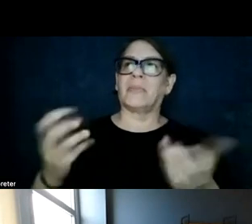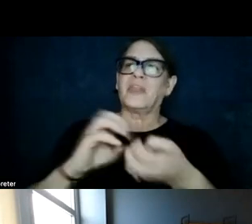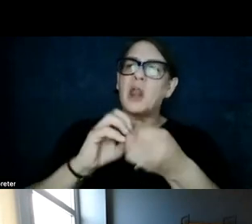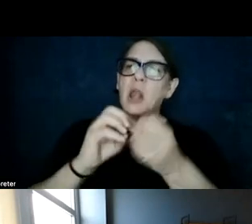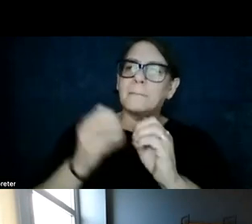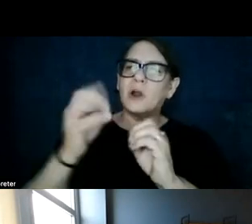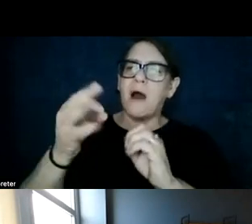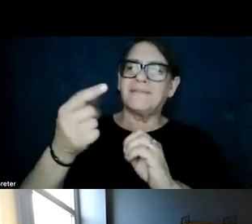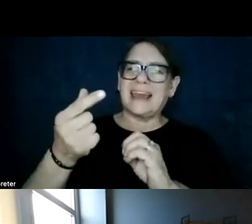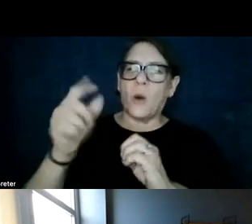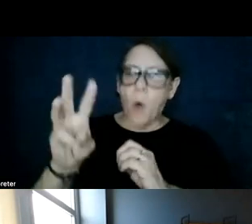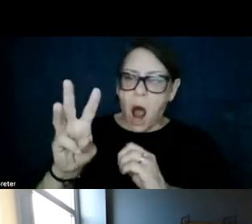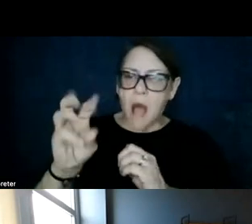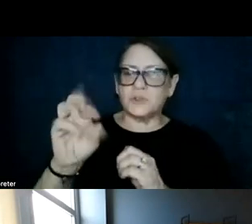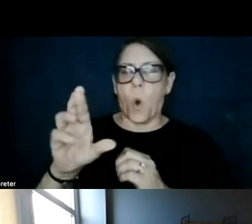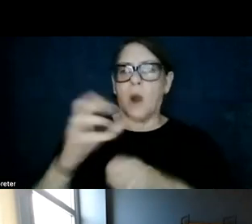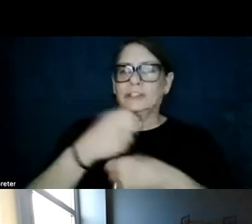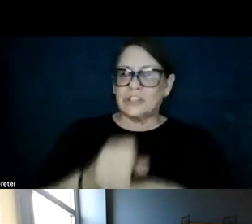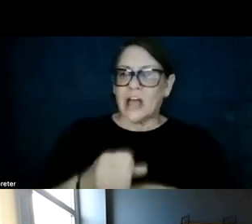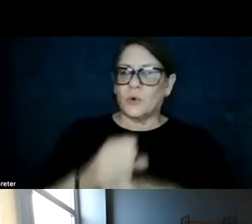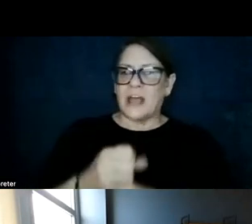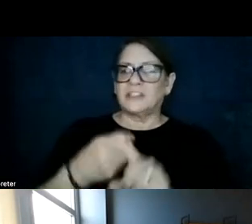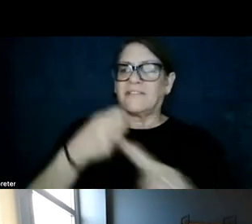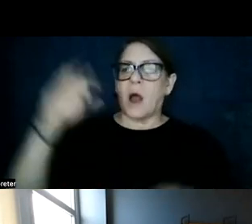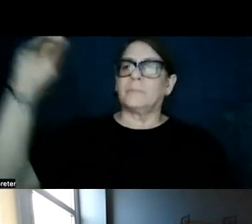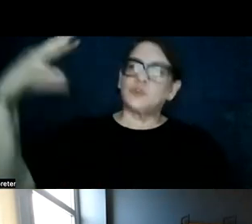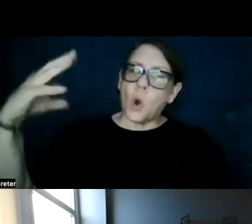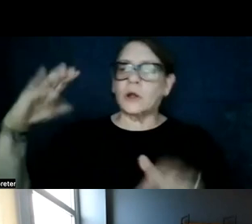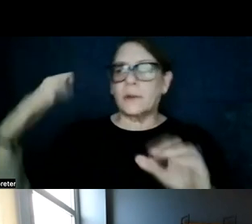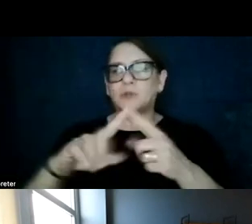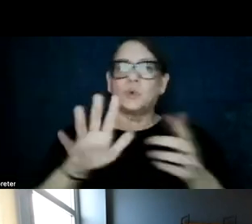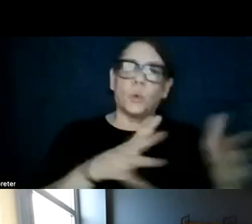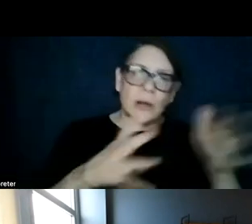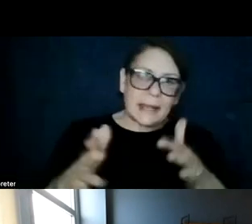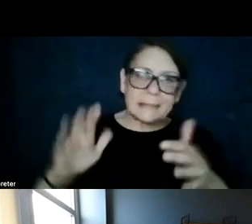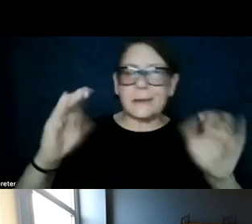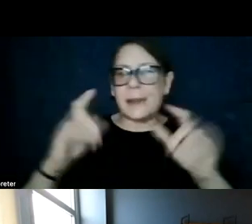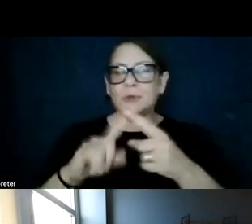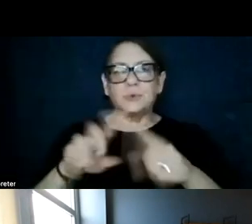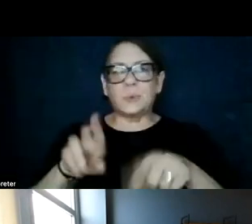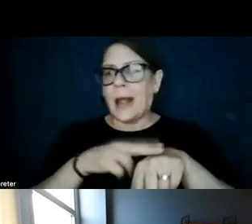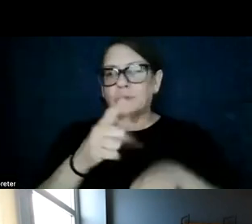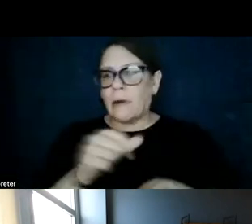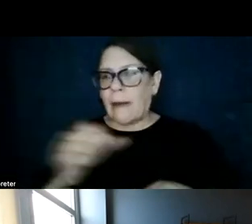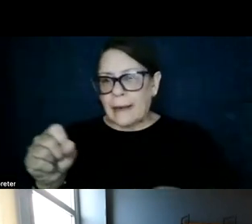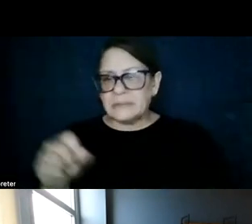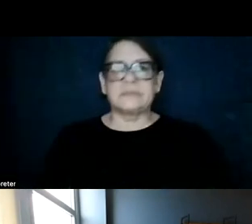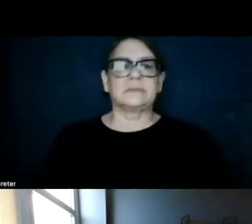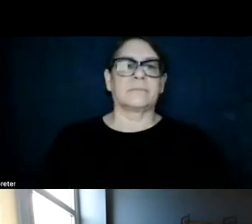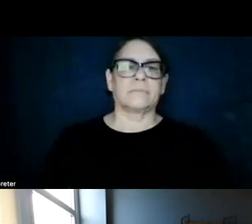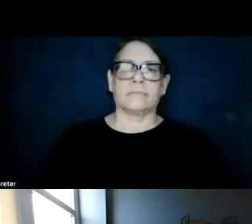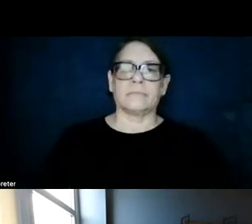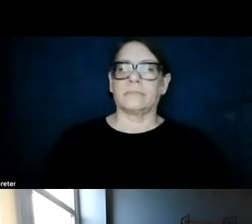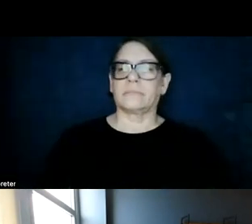of gigawatts or amount of generation that should come from solar versus wind versus natural gas or